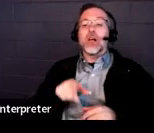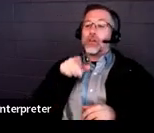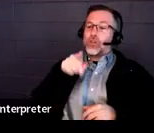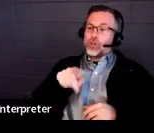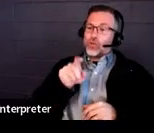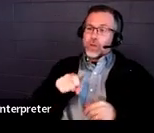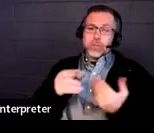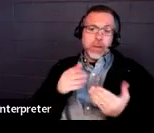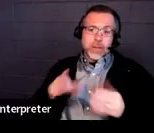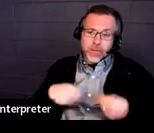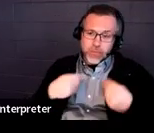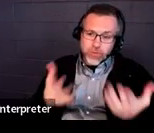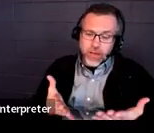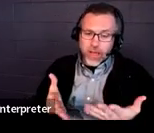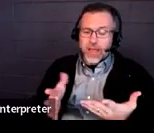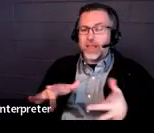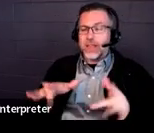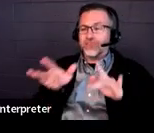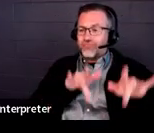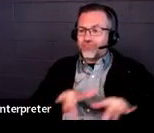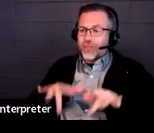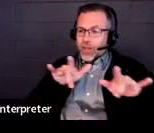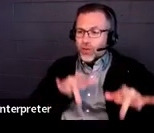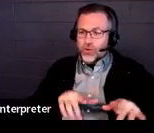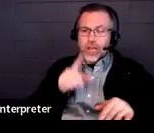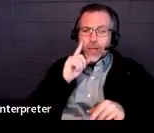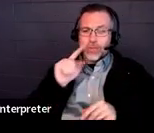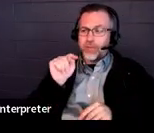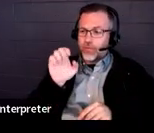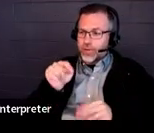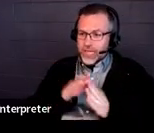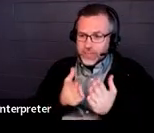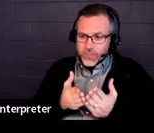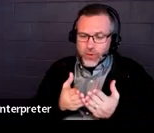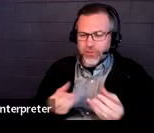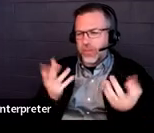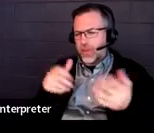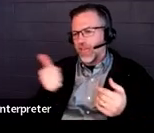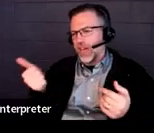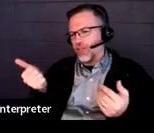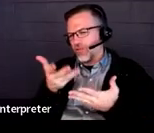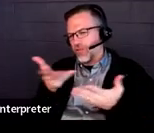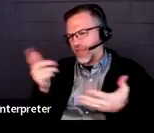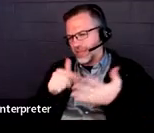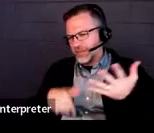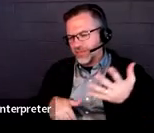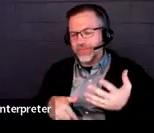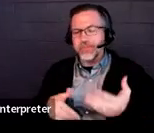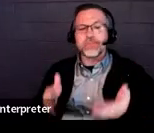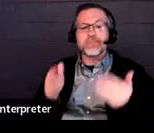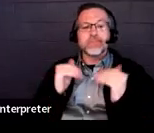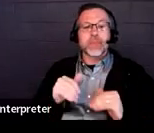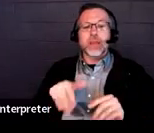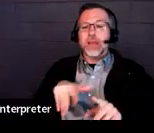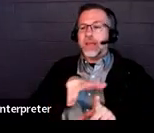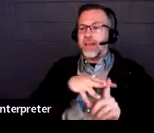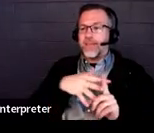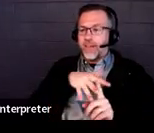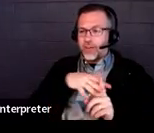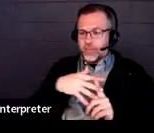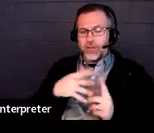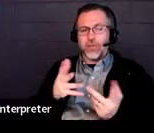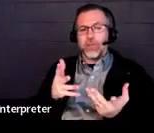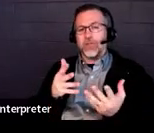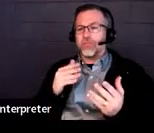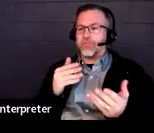tapes of textbooks, and then many other things. And then there are also environmental accommodations that you could discuss